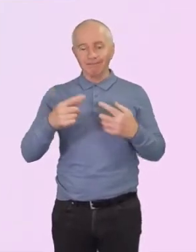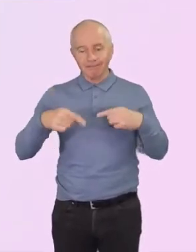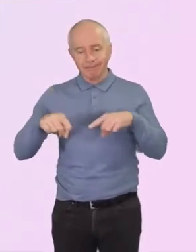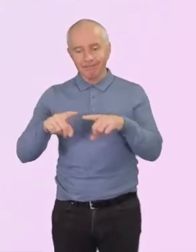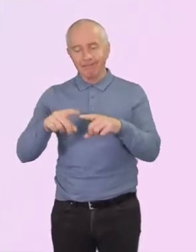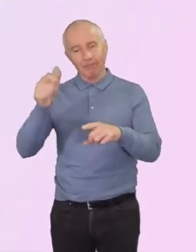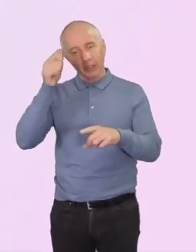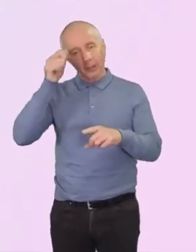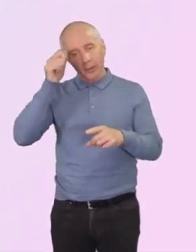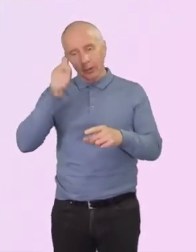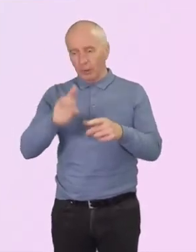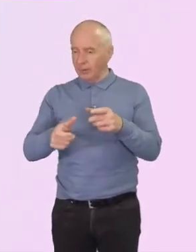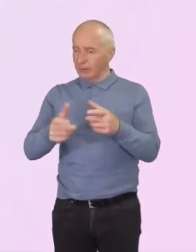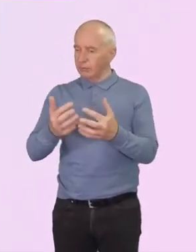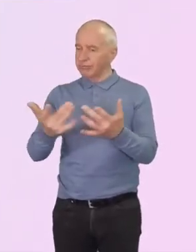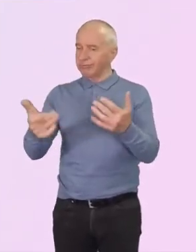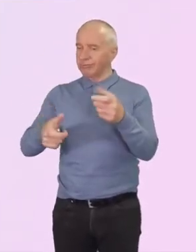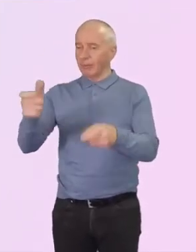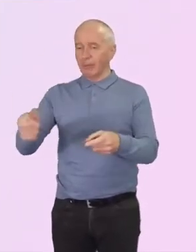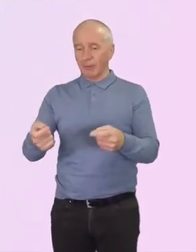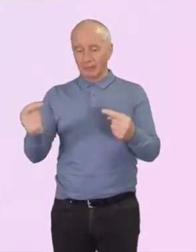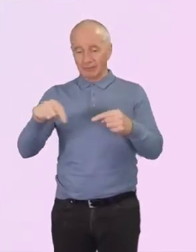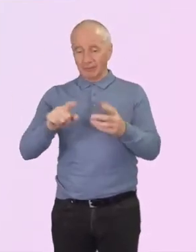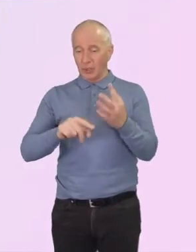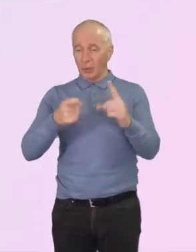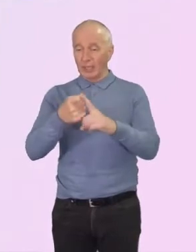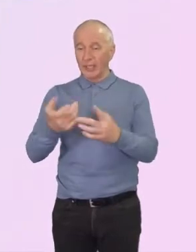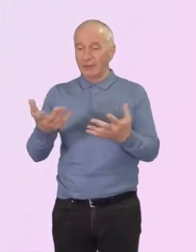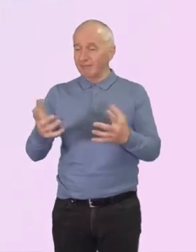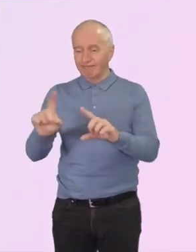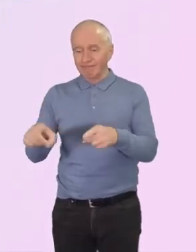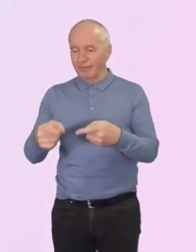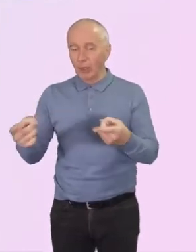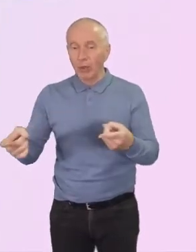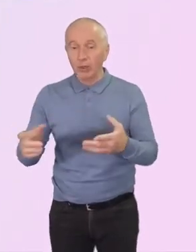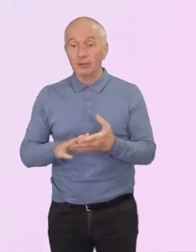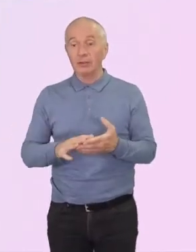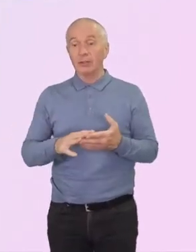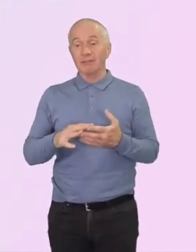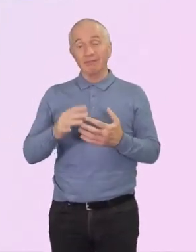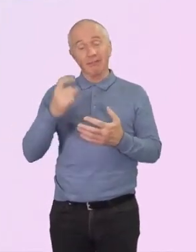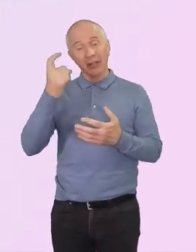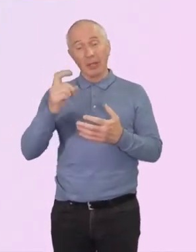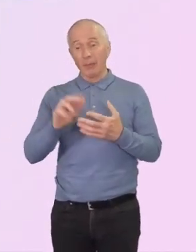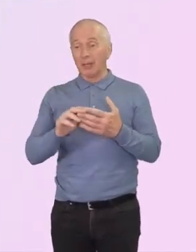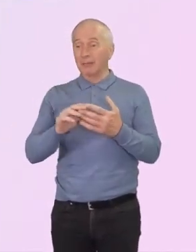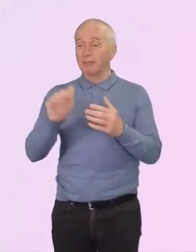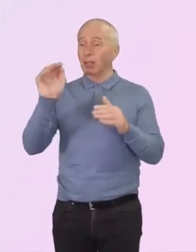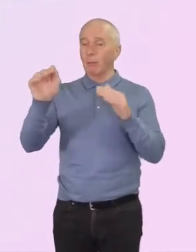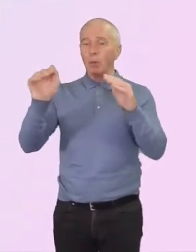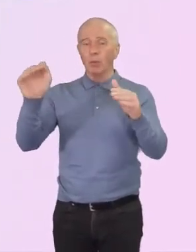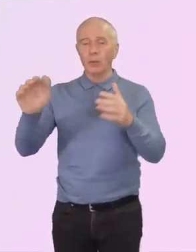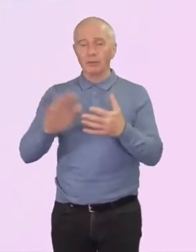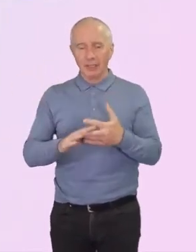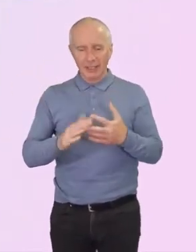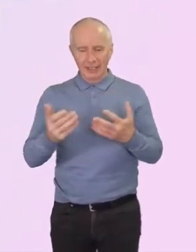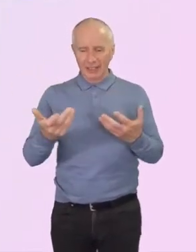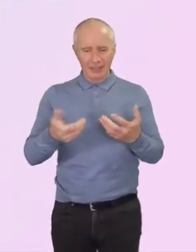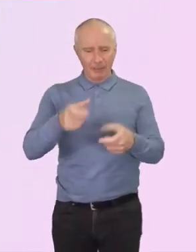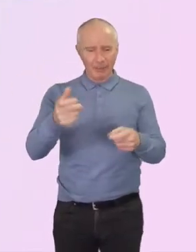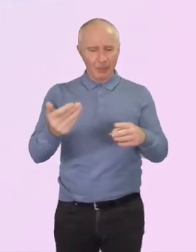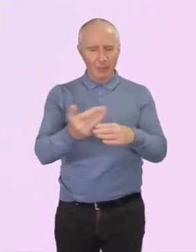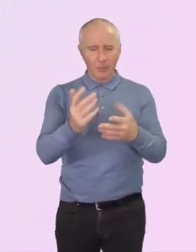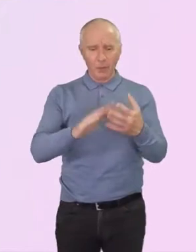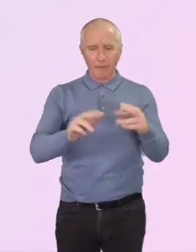don't have this luxury. And once we go even further afield, this idea of working from home can look